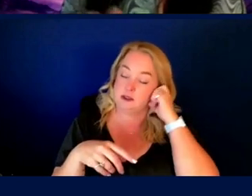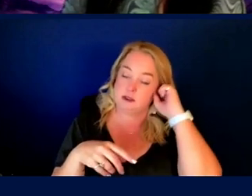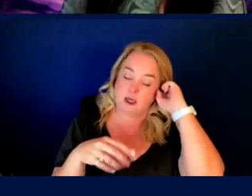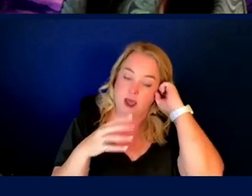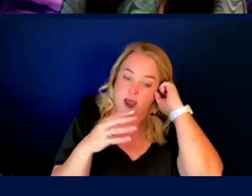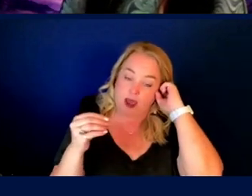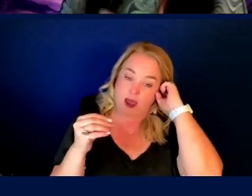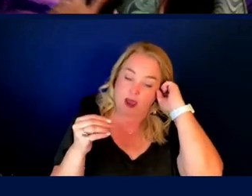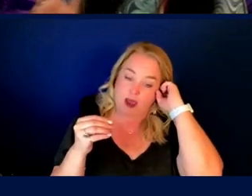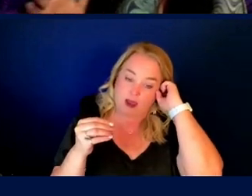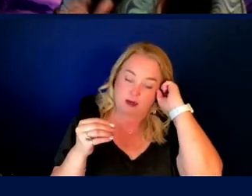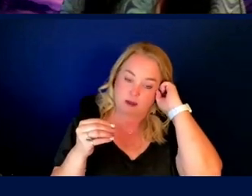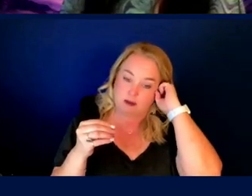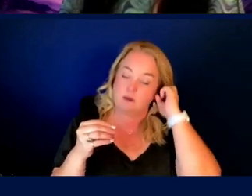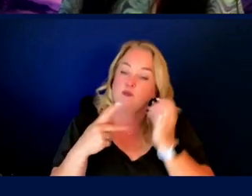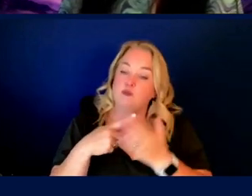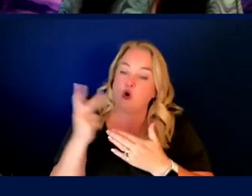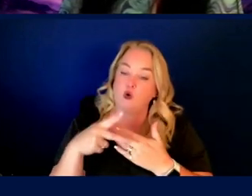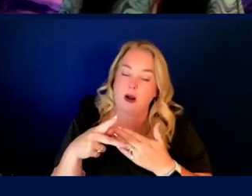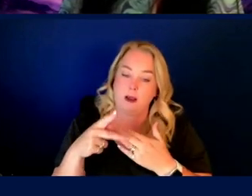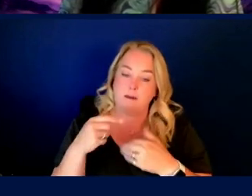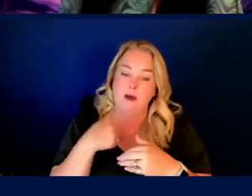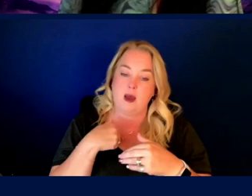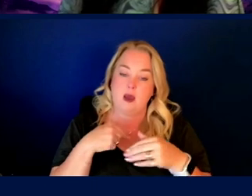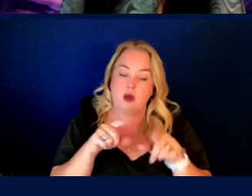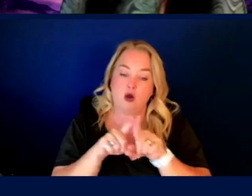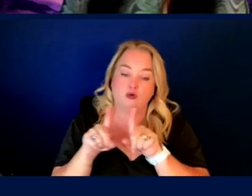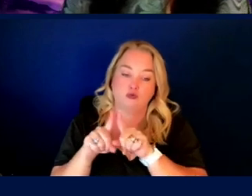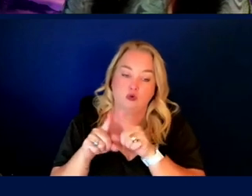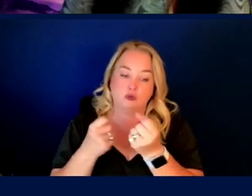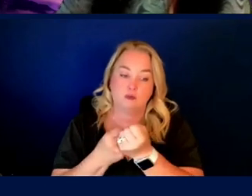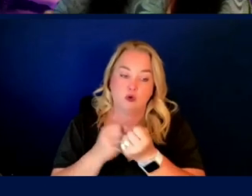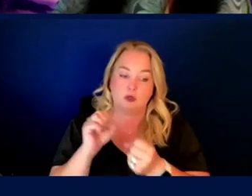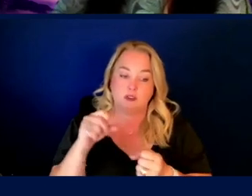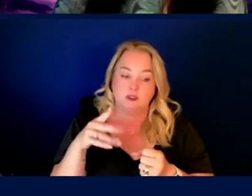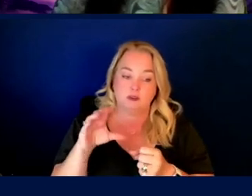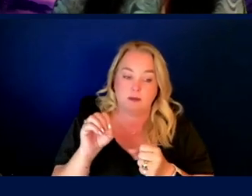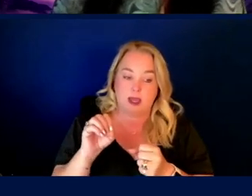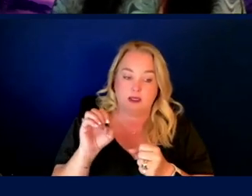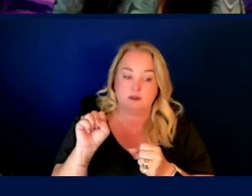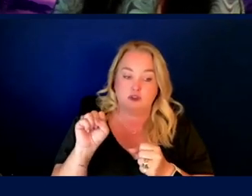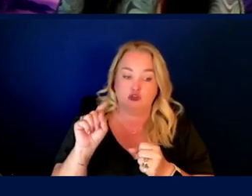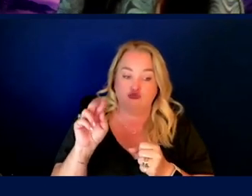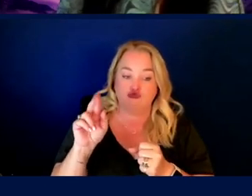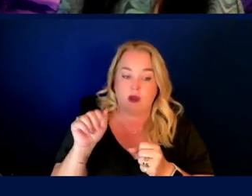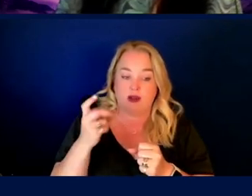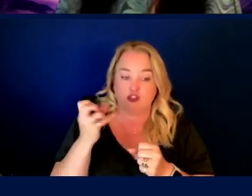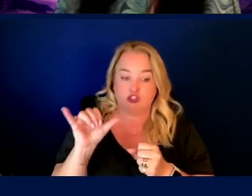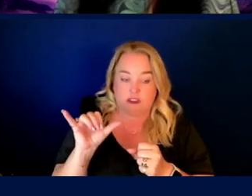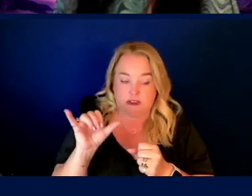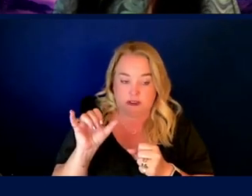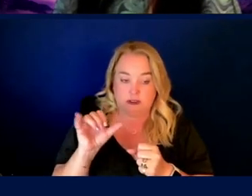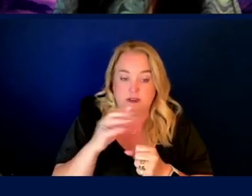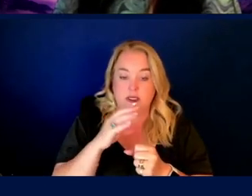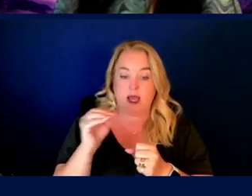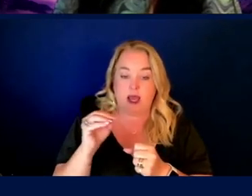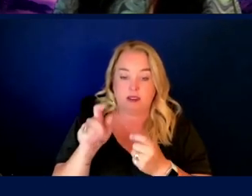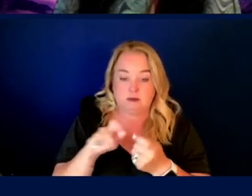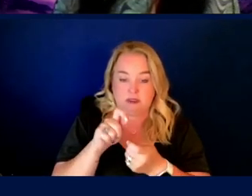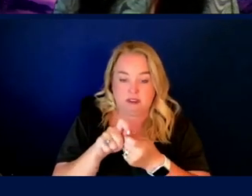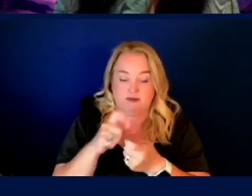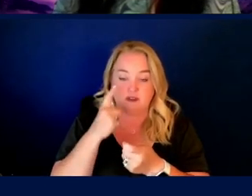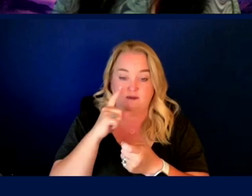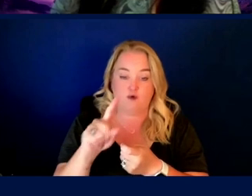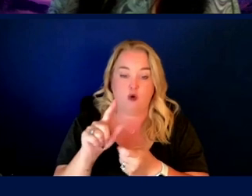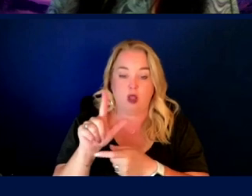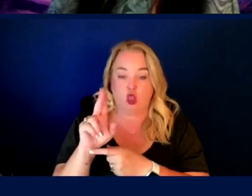programmatic, uh, visioning side, I also support straight, uh, space strategy, uh, at the sector level as well as specifically in terms of,